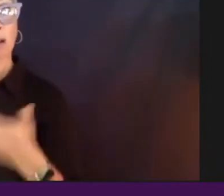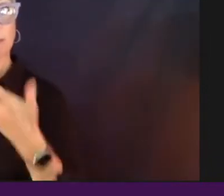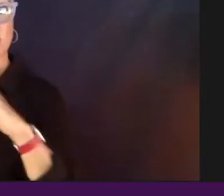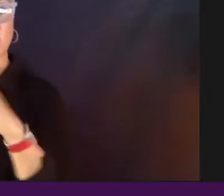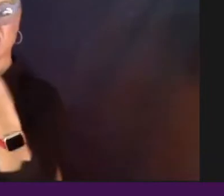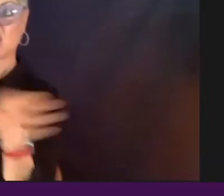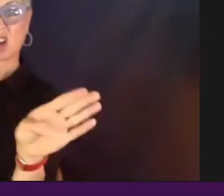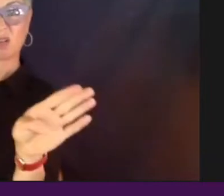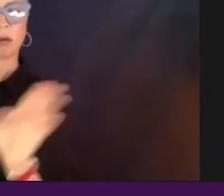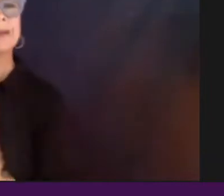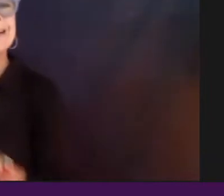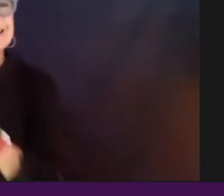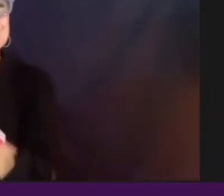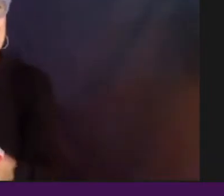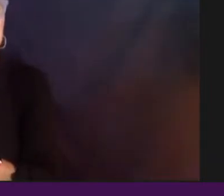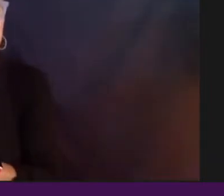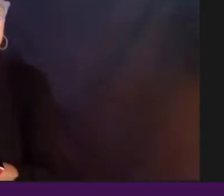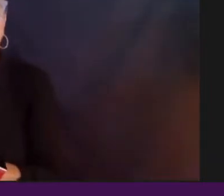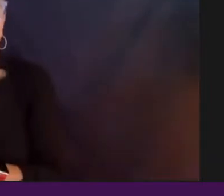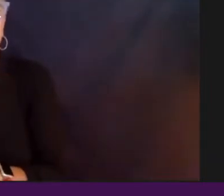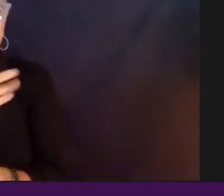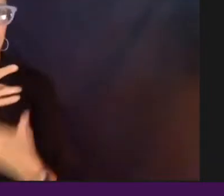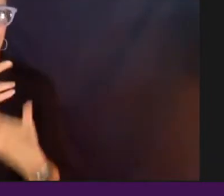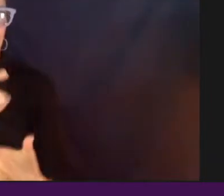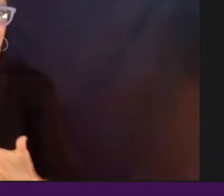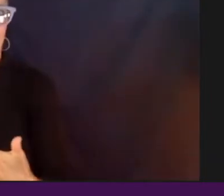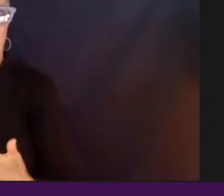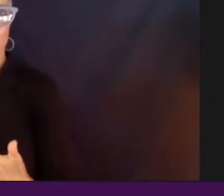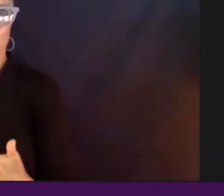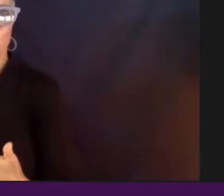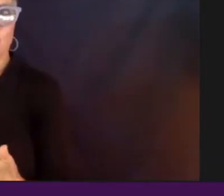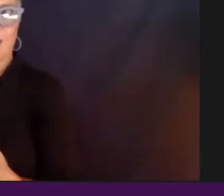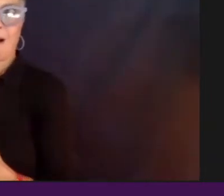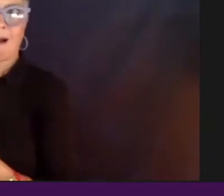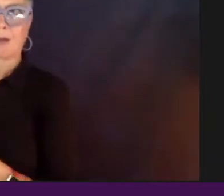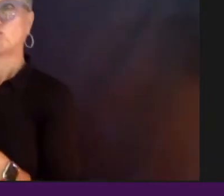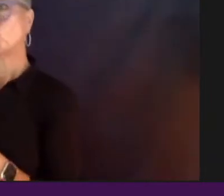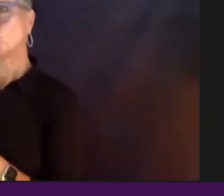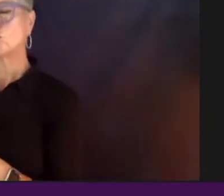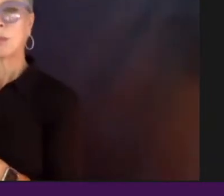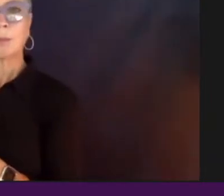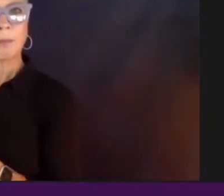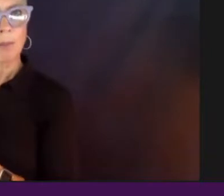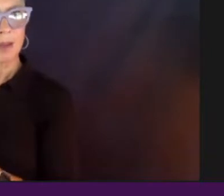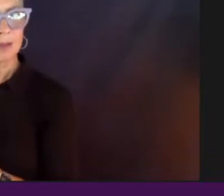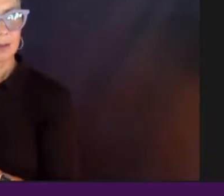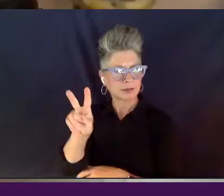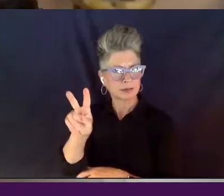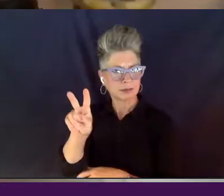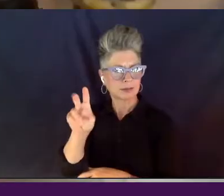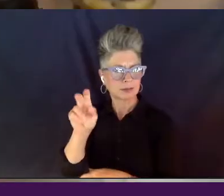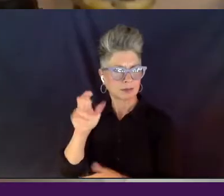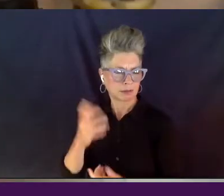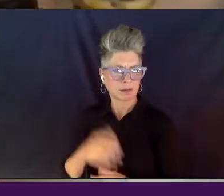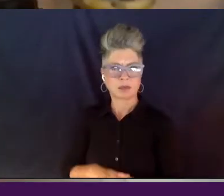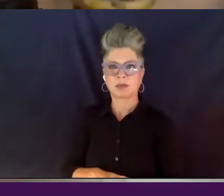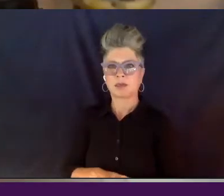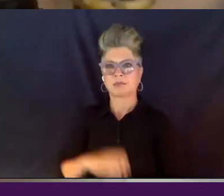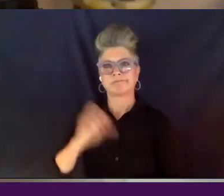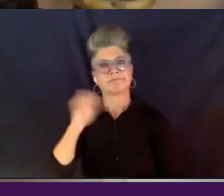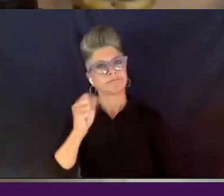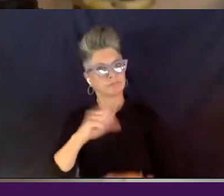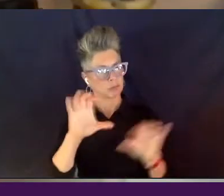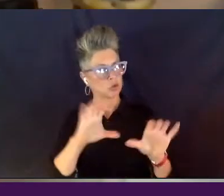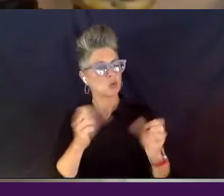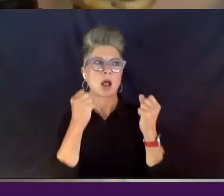necessarily tuning into public, public television, public media? Yeah. Well, I mean, we do a lot of work on a social